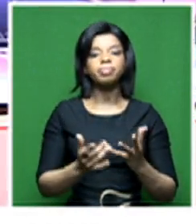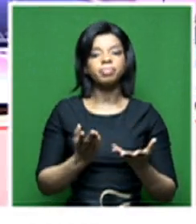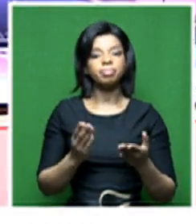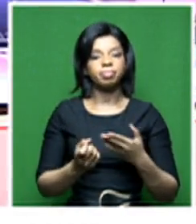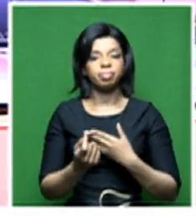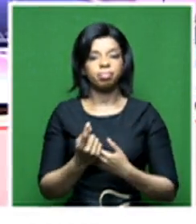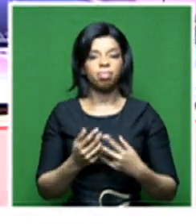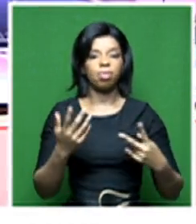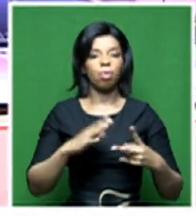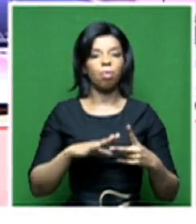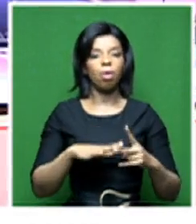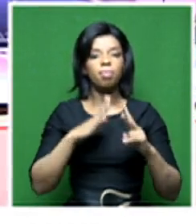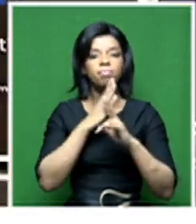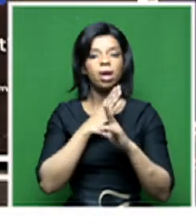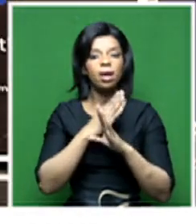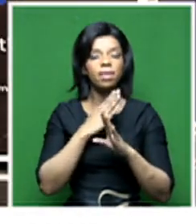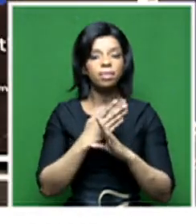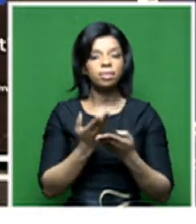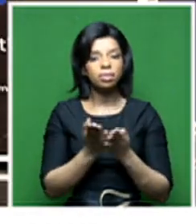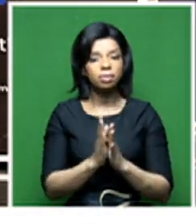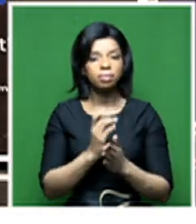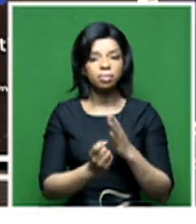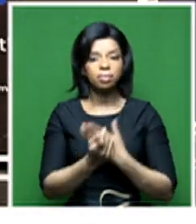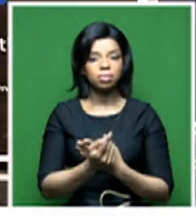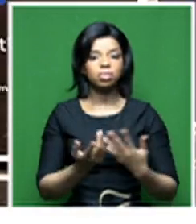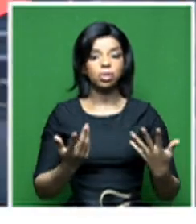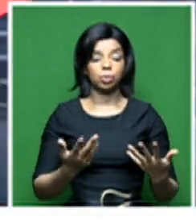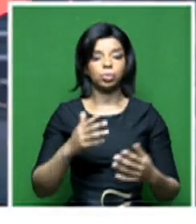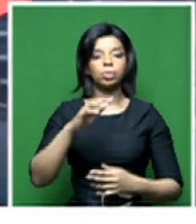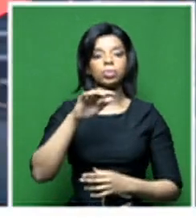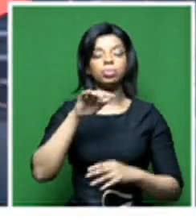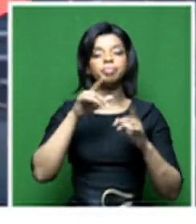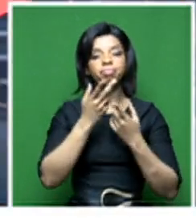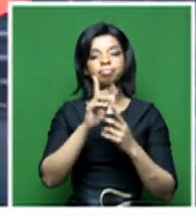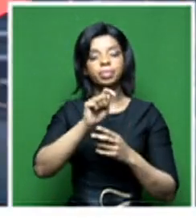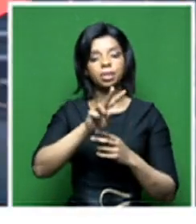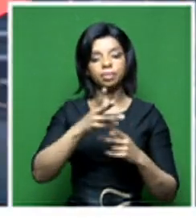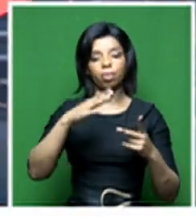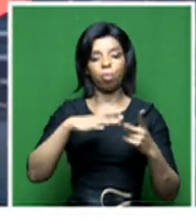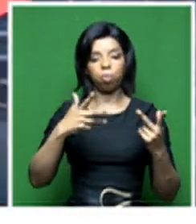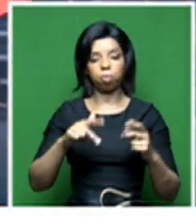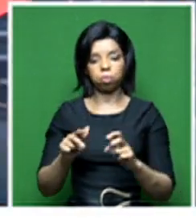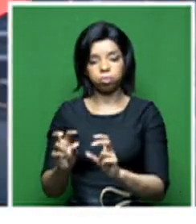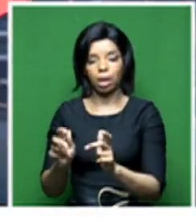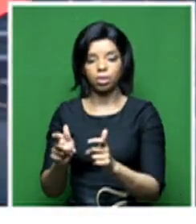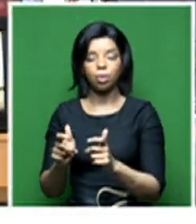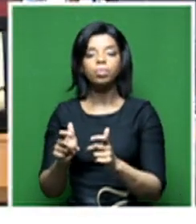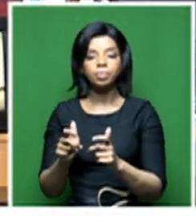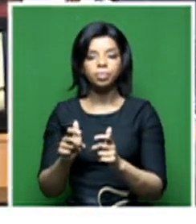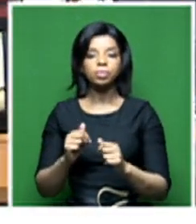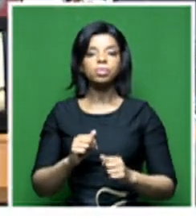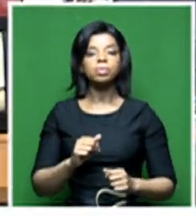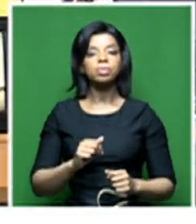empowerment element to the public broadcaster on radio and television. And so it's necessary that it is there.